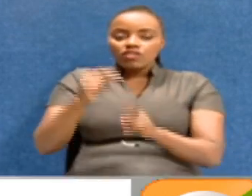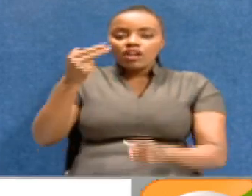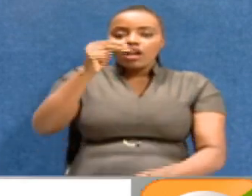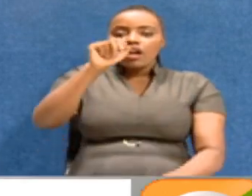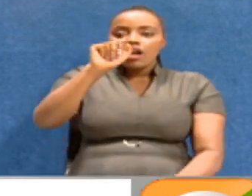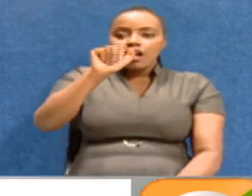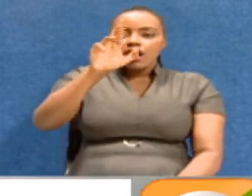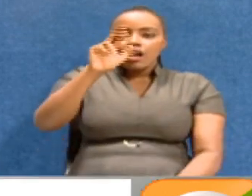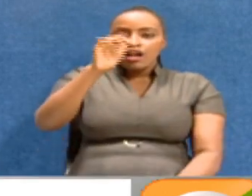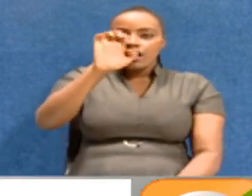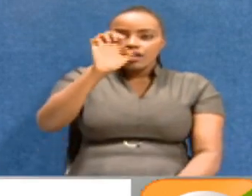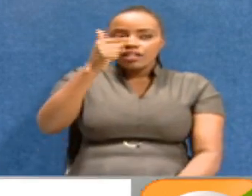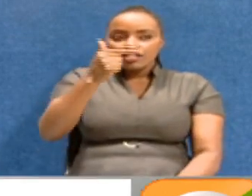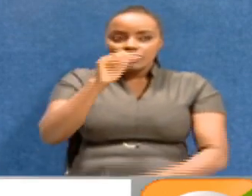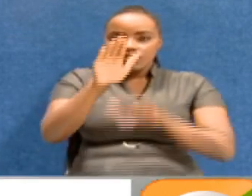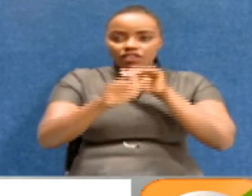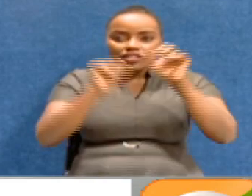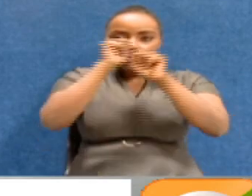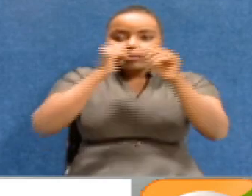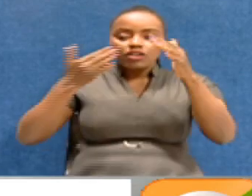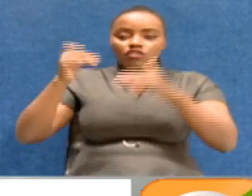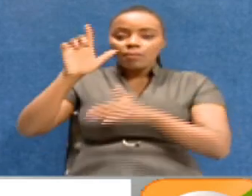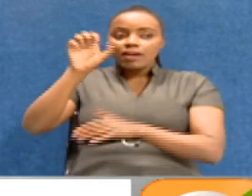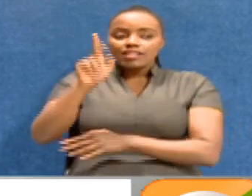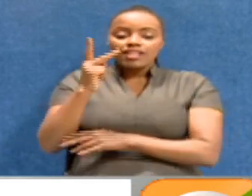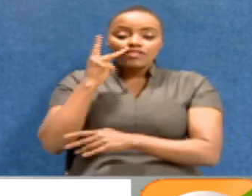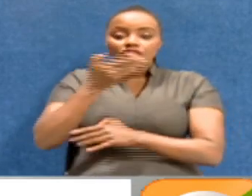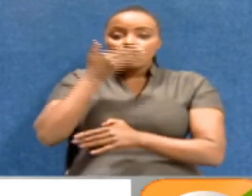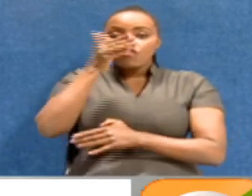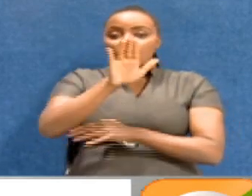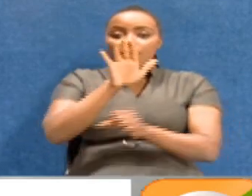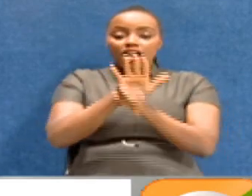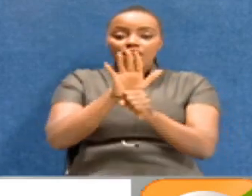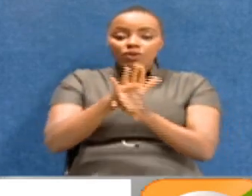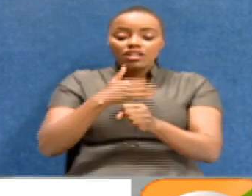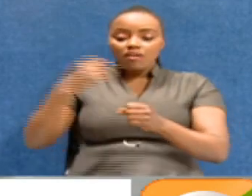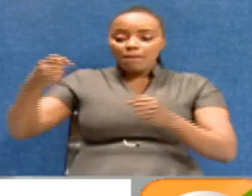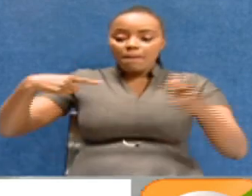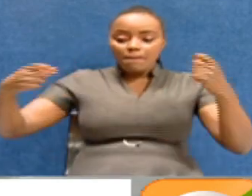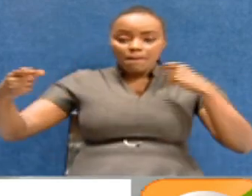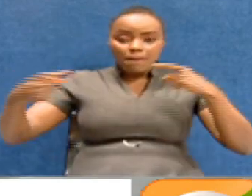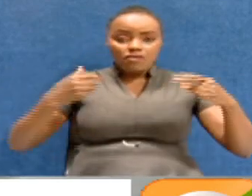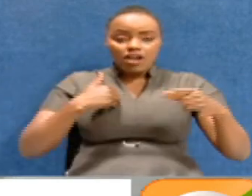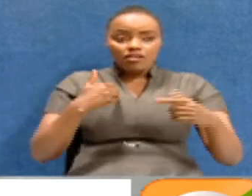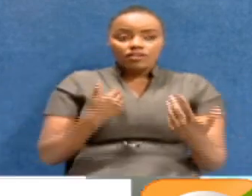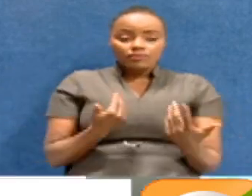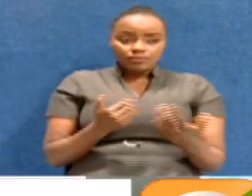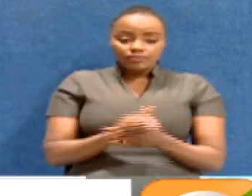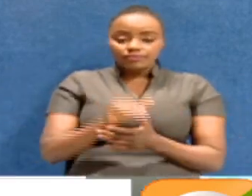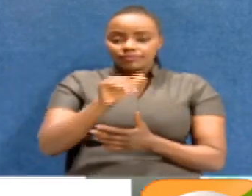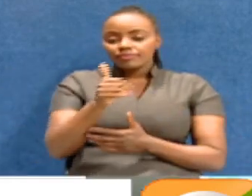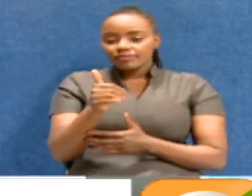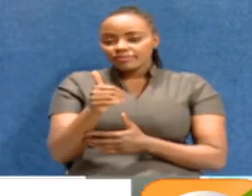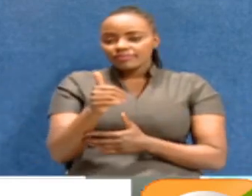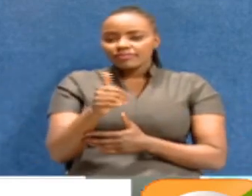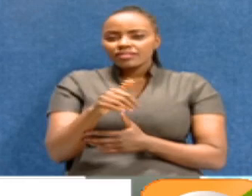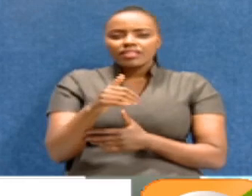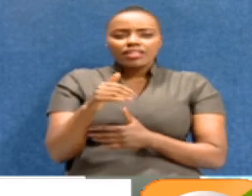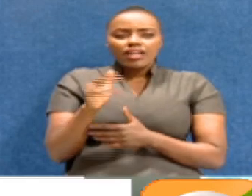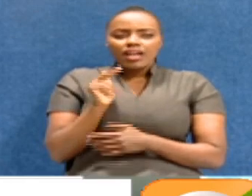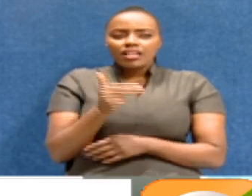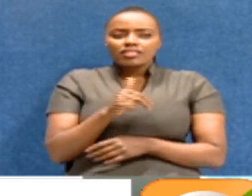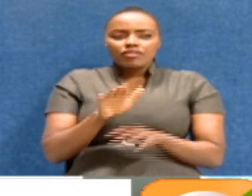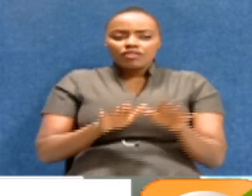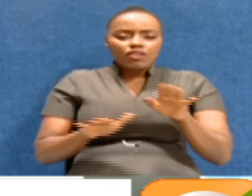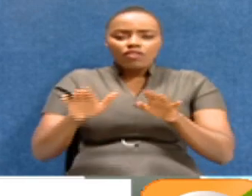Chigai, former LSK vice president. Thank you so much. I see a lot of your feedback coming through here. Nyamogo Gogni says, where do we